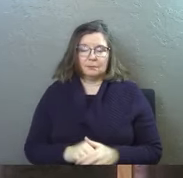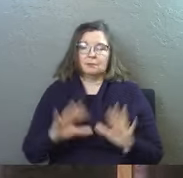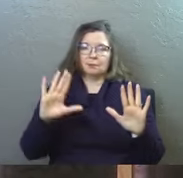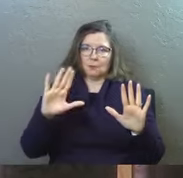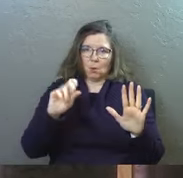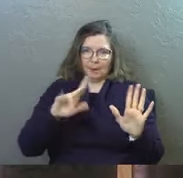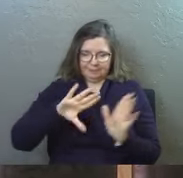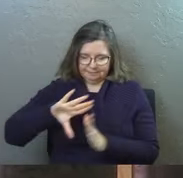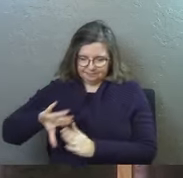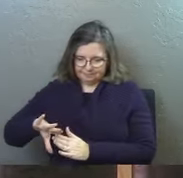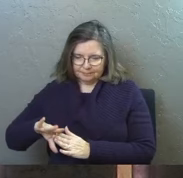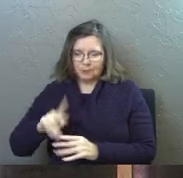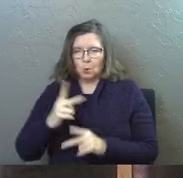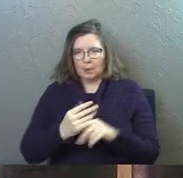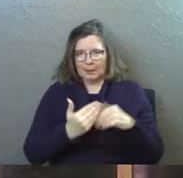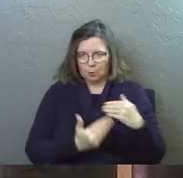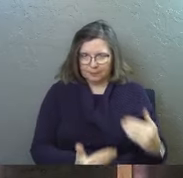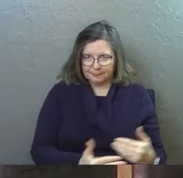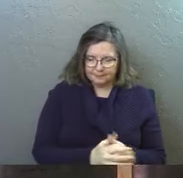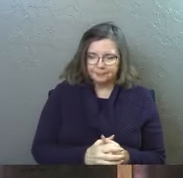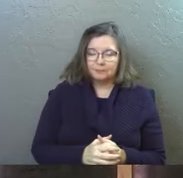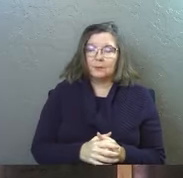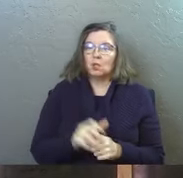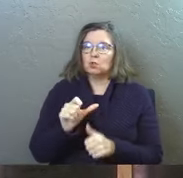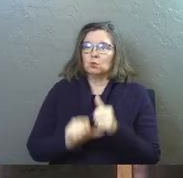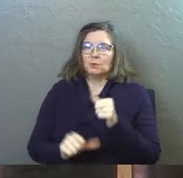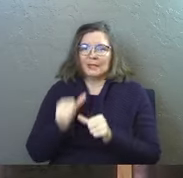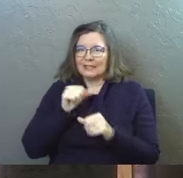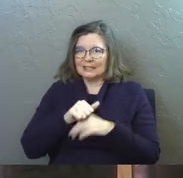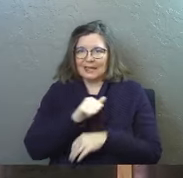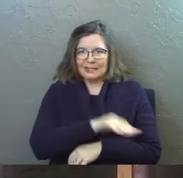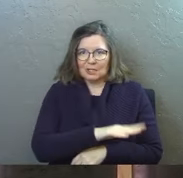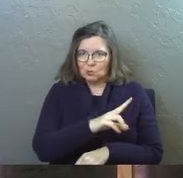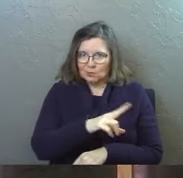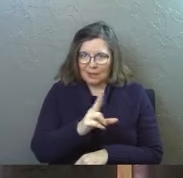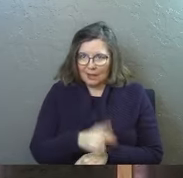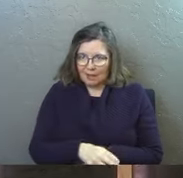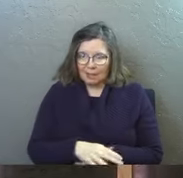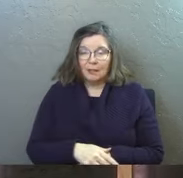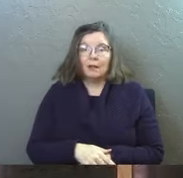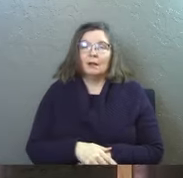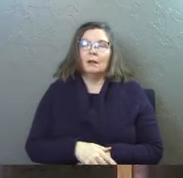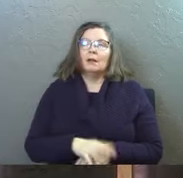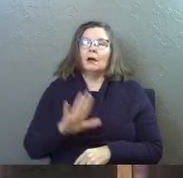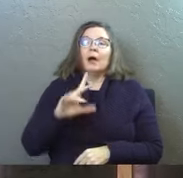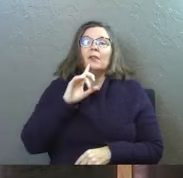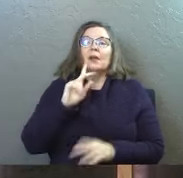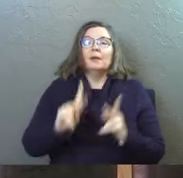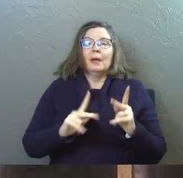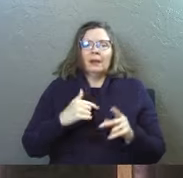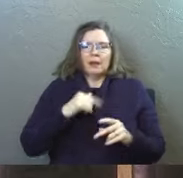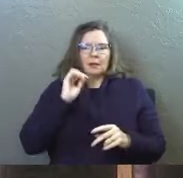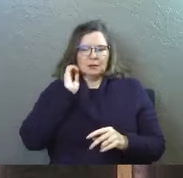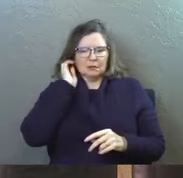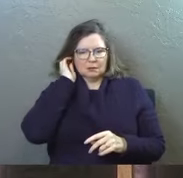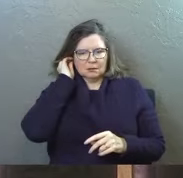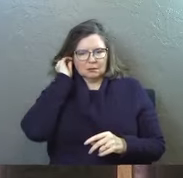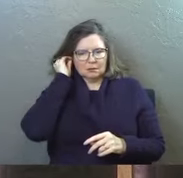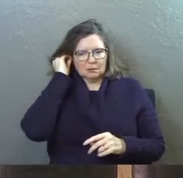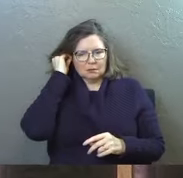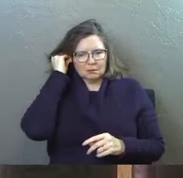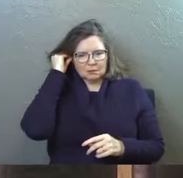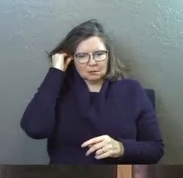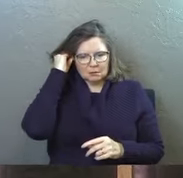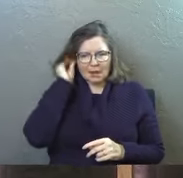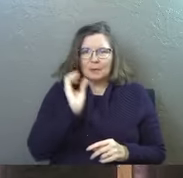Okay. We'll keep moving. Suicide does not send you to hell. And gosh there's even people that are going pastor I don't know